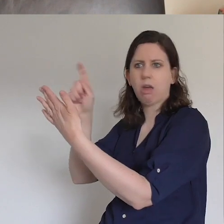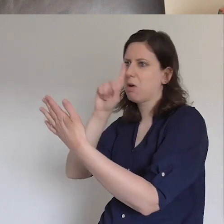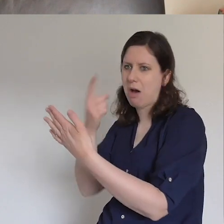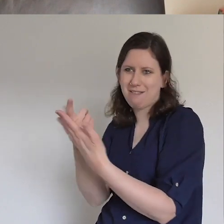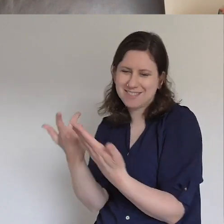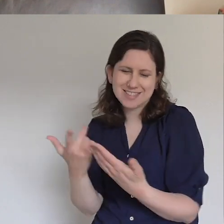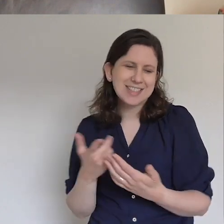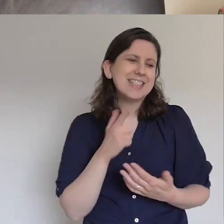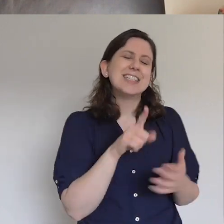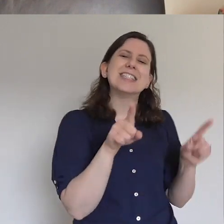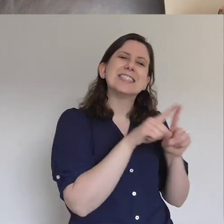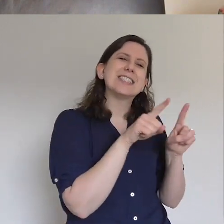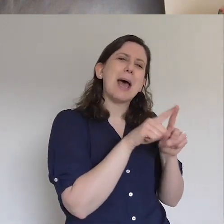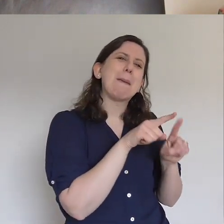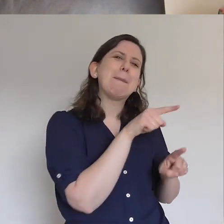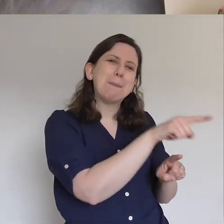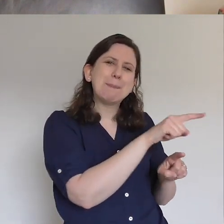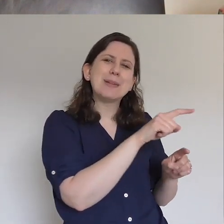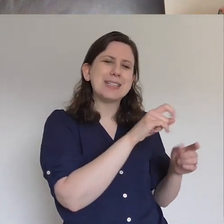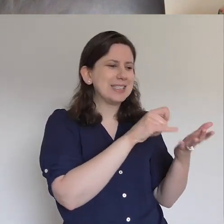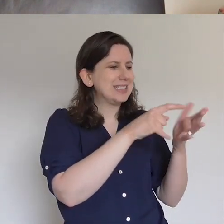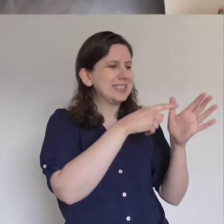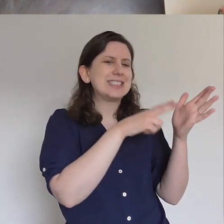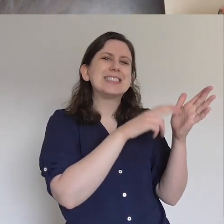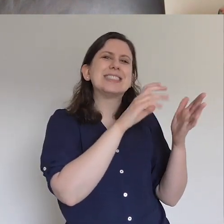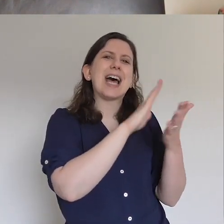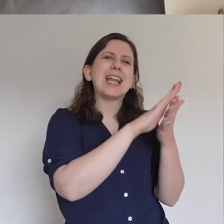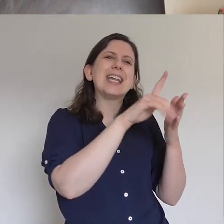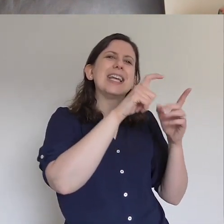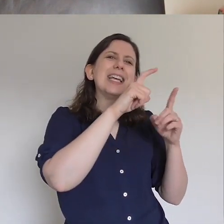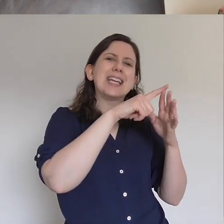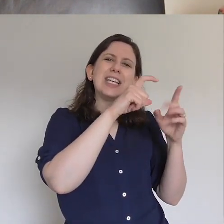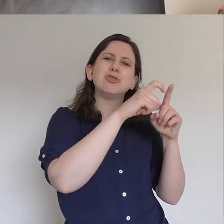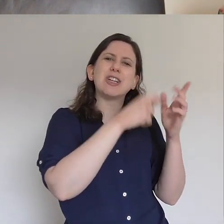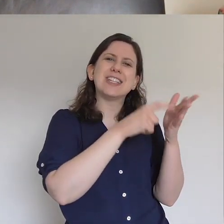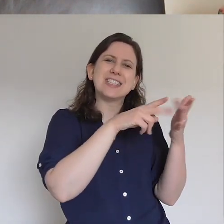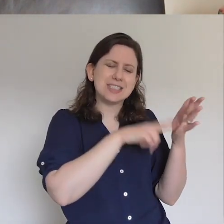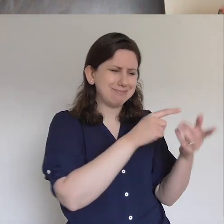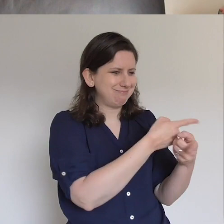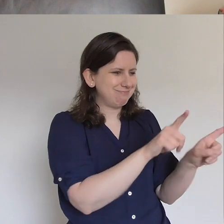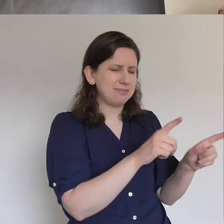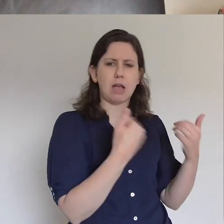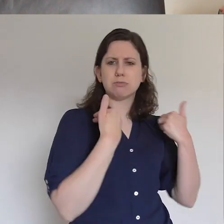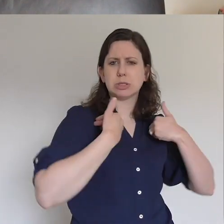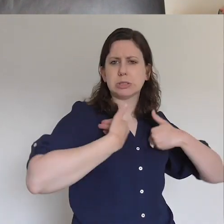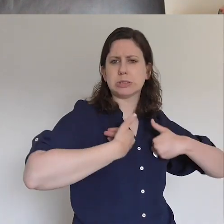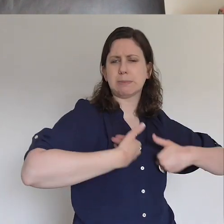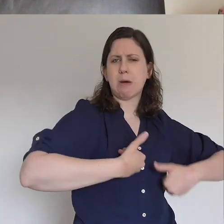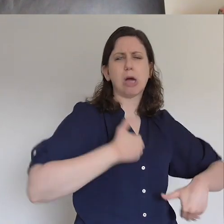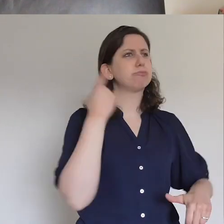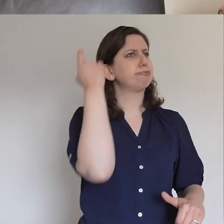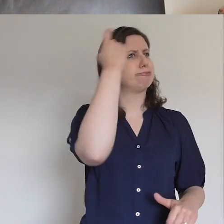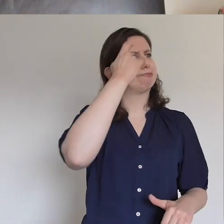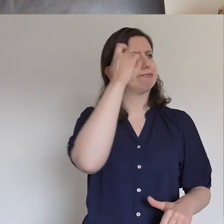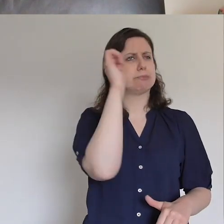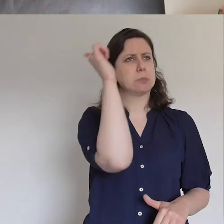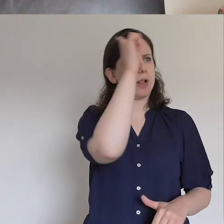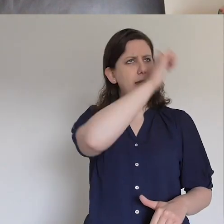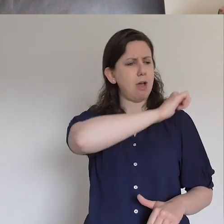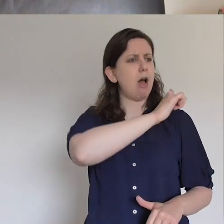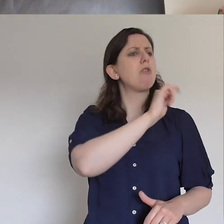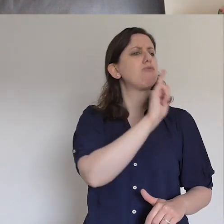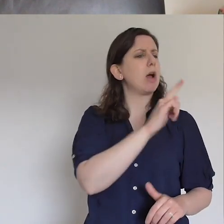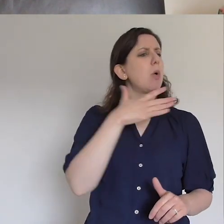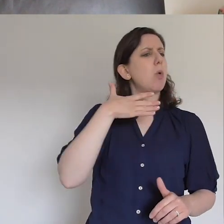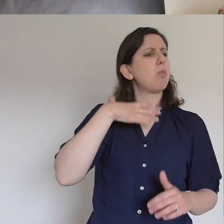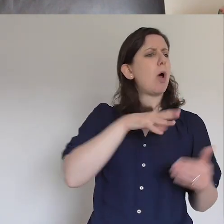sense. So, I think of them sat in a circle, dressed really smart, with their brains just there. They send a messenger to get the apostles. The messenger comes